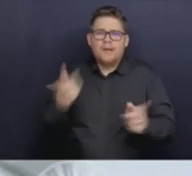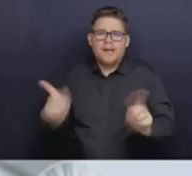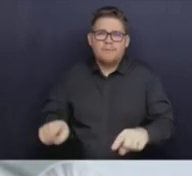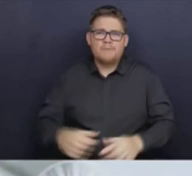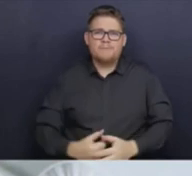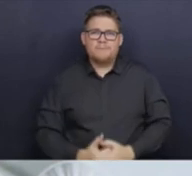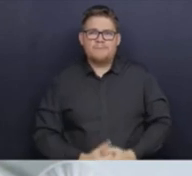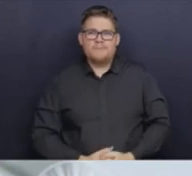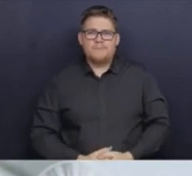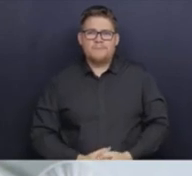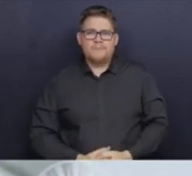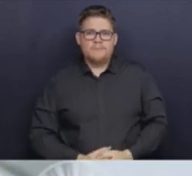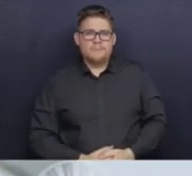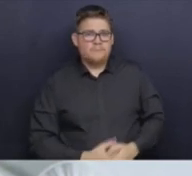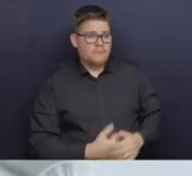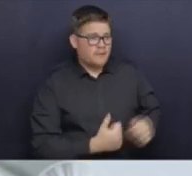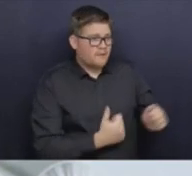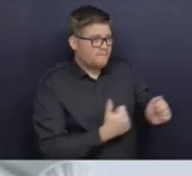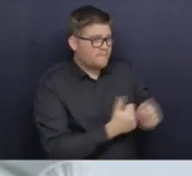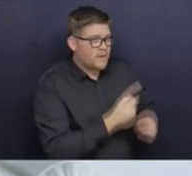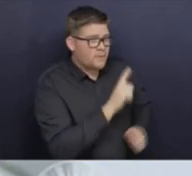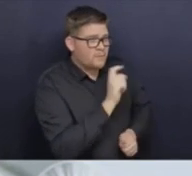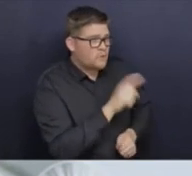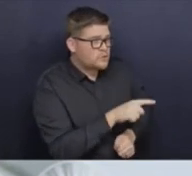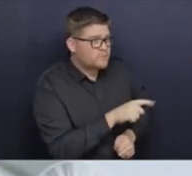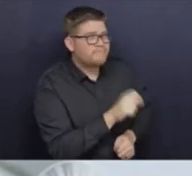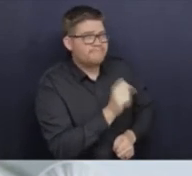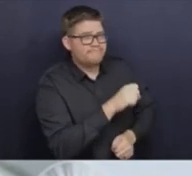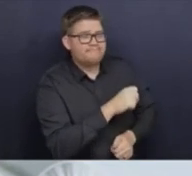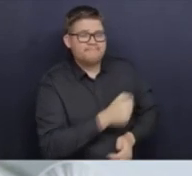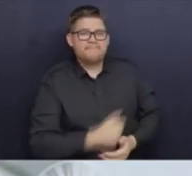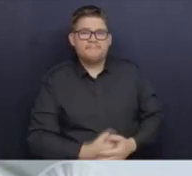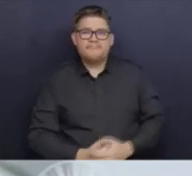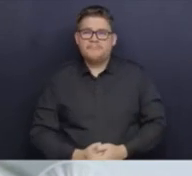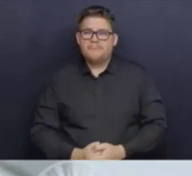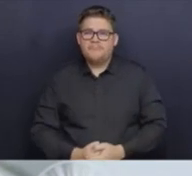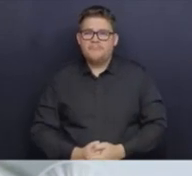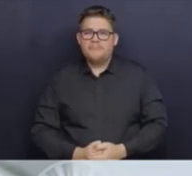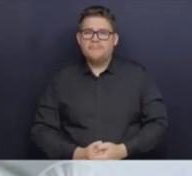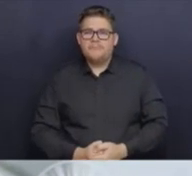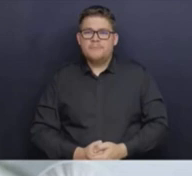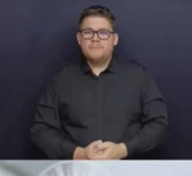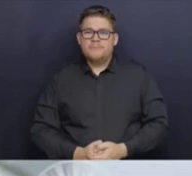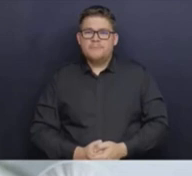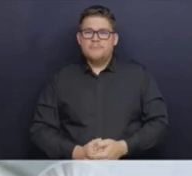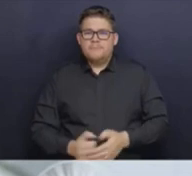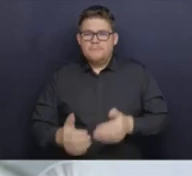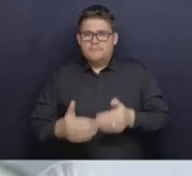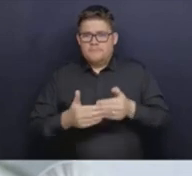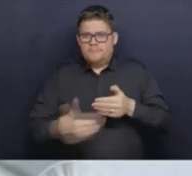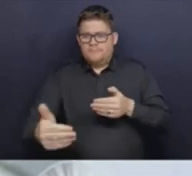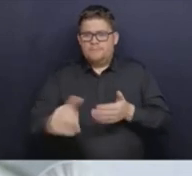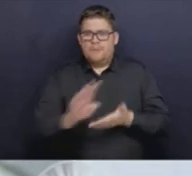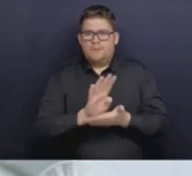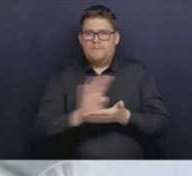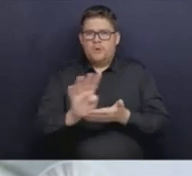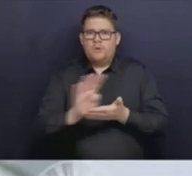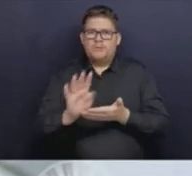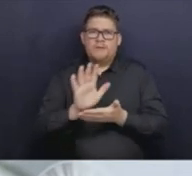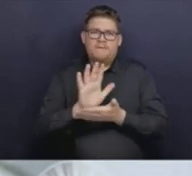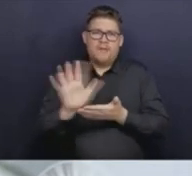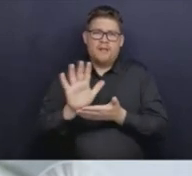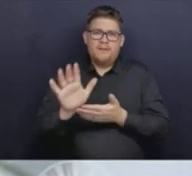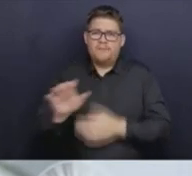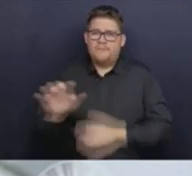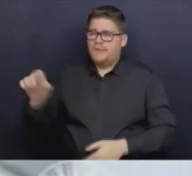Lisa, did you have a follow-up? I do. And just over the next, I guess, four or five weeks when the EOCs are going to be open, but over the next four